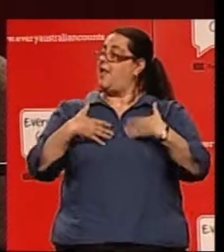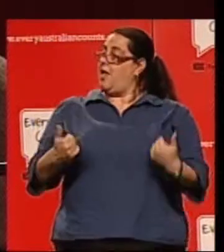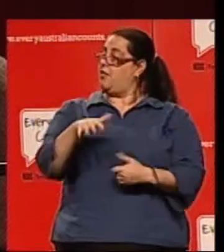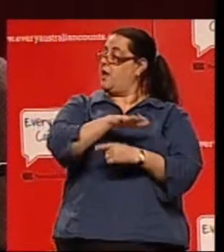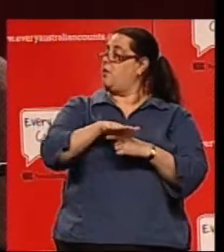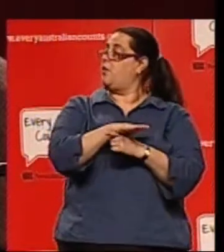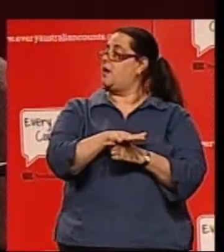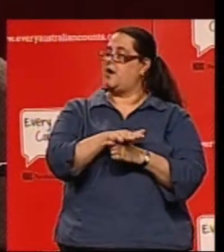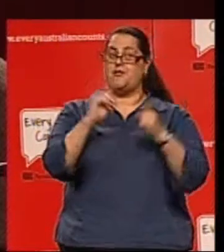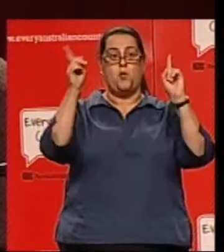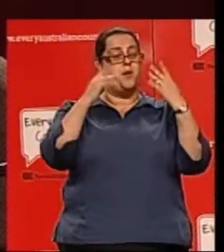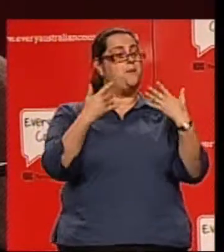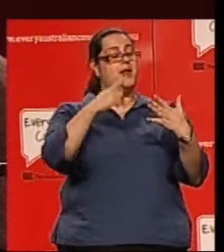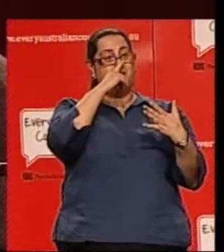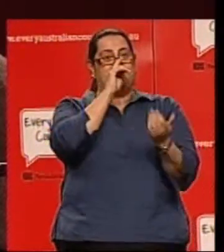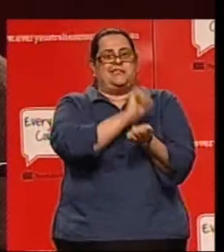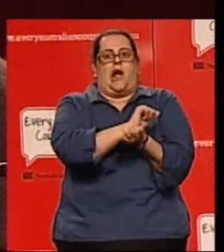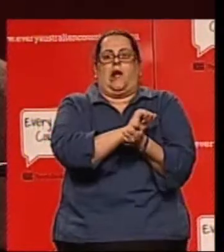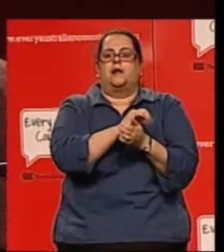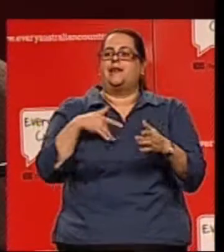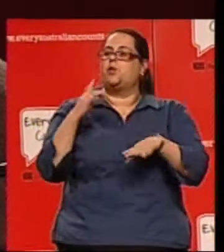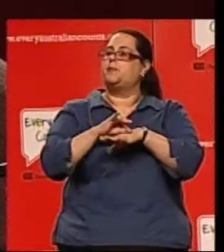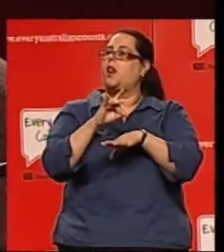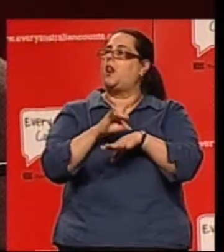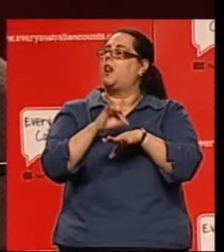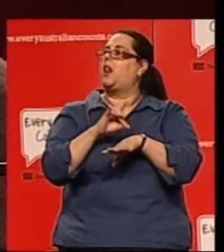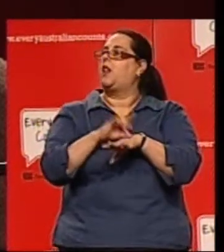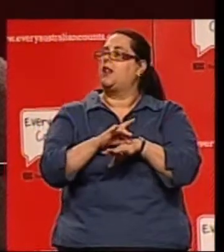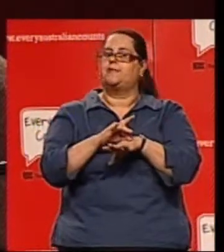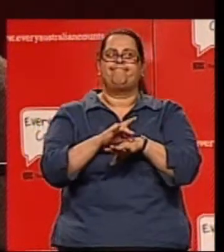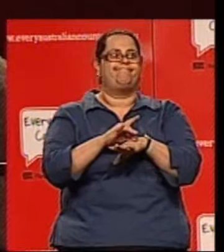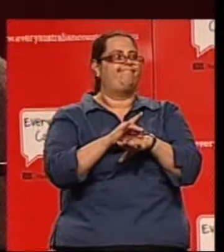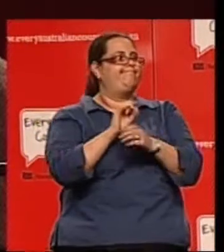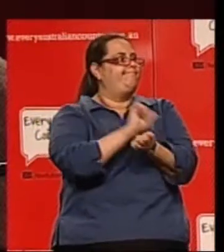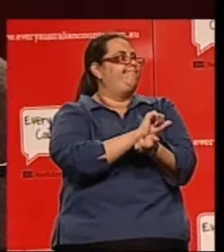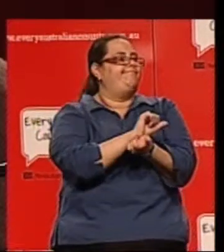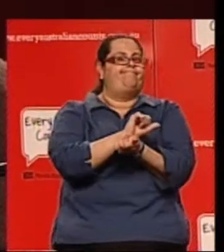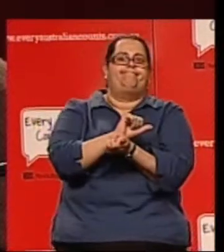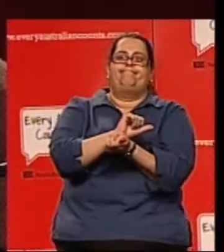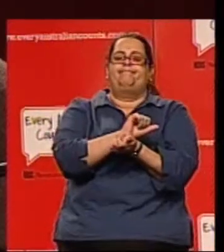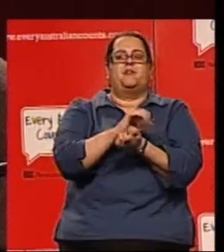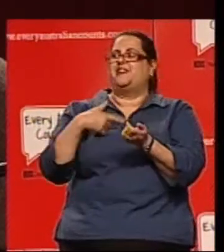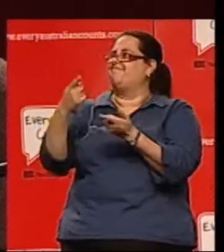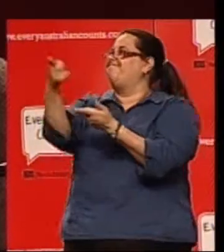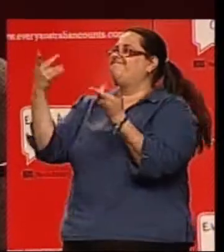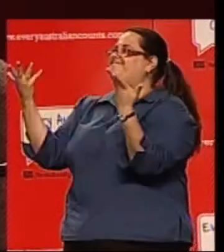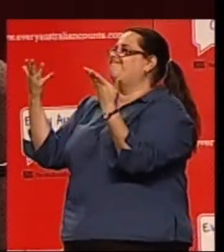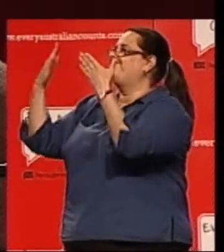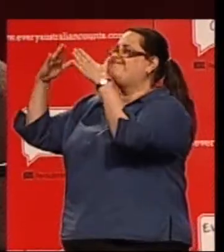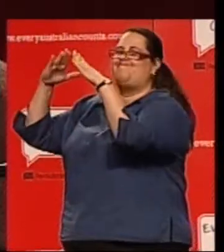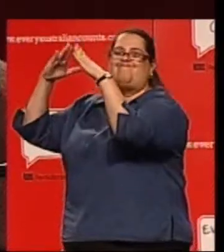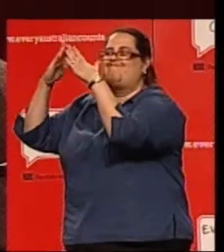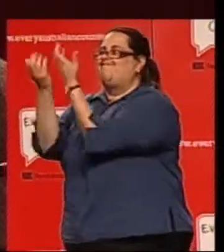currently many people are stuck in hospital beds, as suitable accommodation is not available.